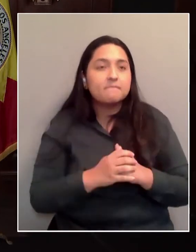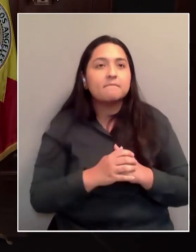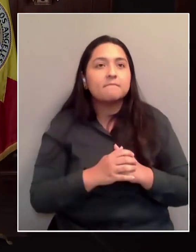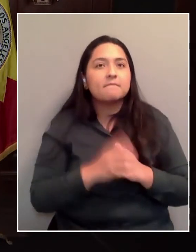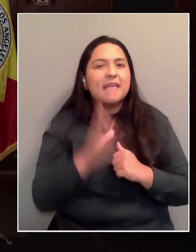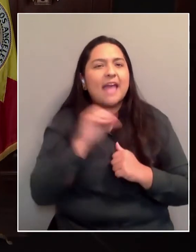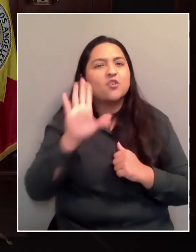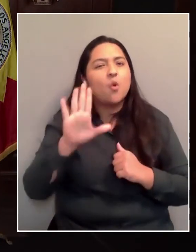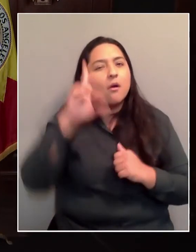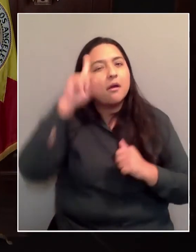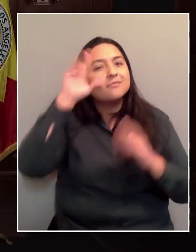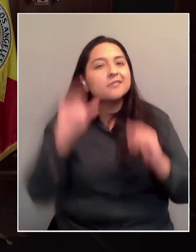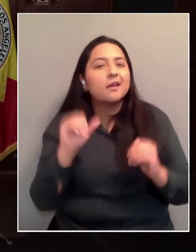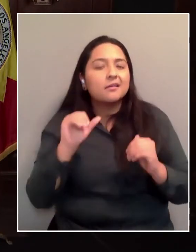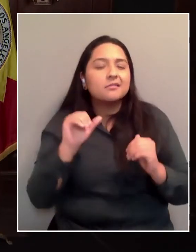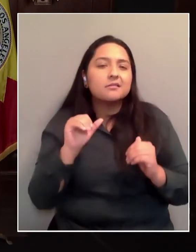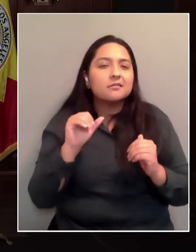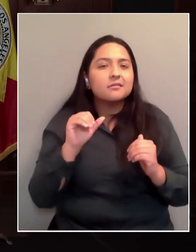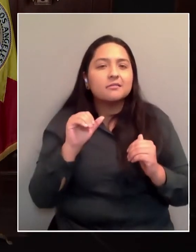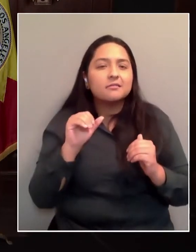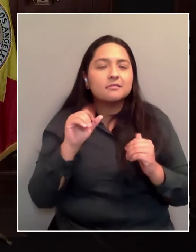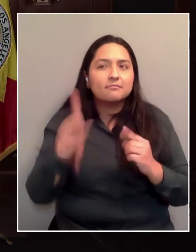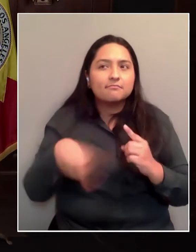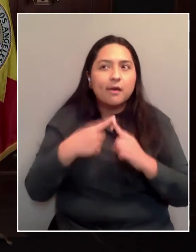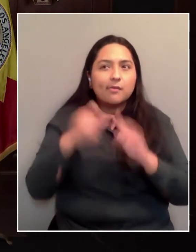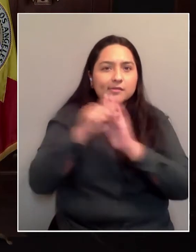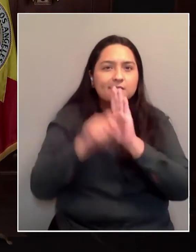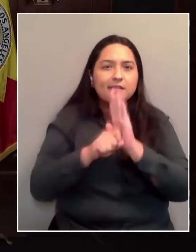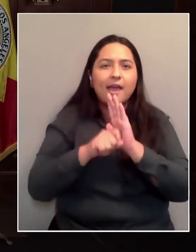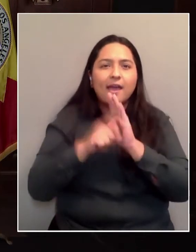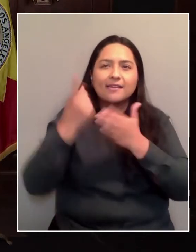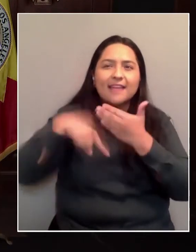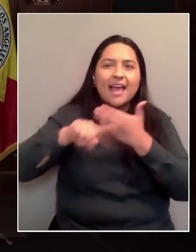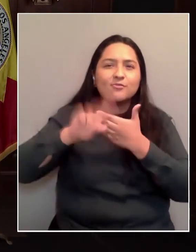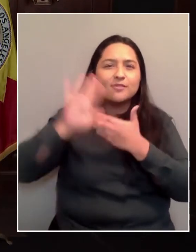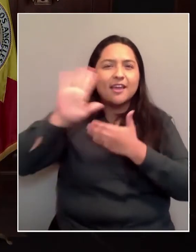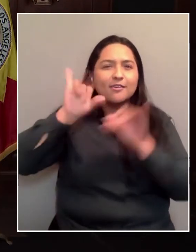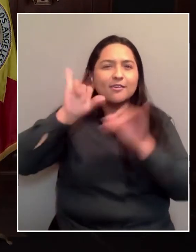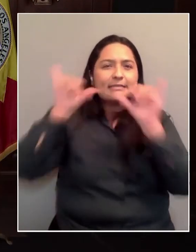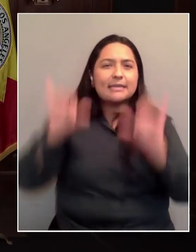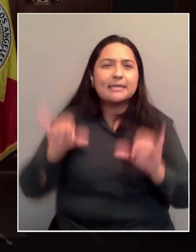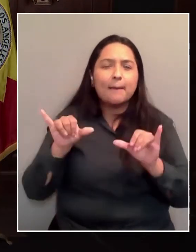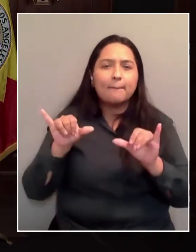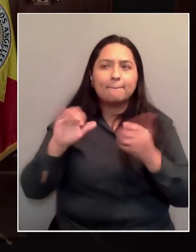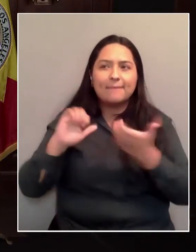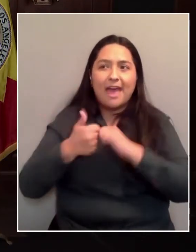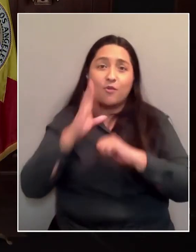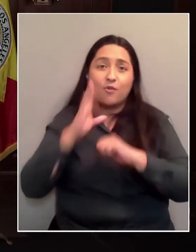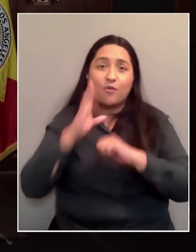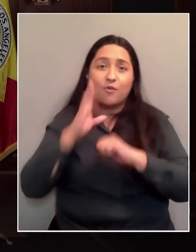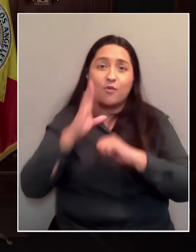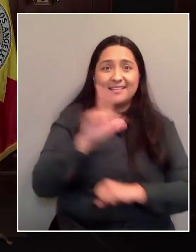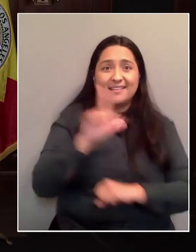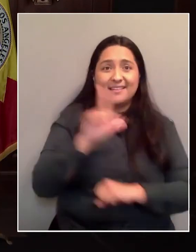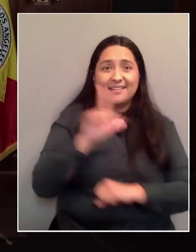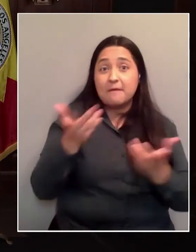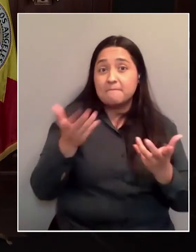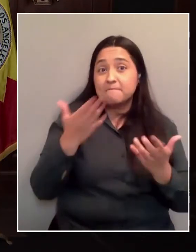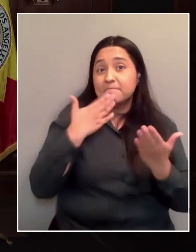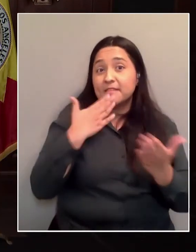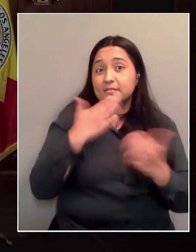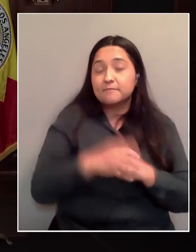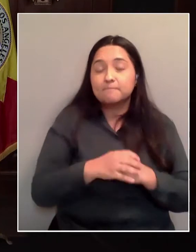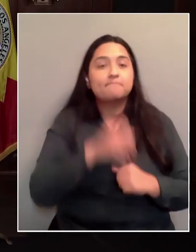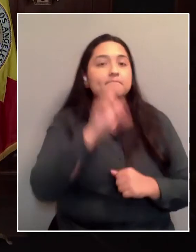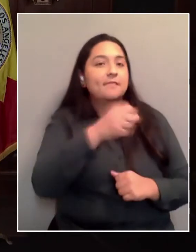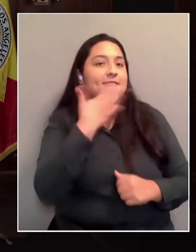state switches to the centralized system next week how that will affect Los Angeles's position. Thanks. Thank you, Patrick. You really